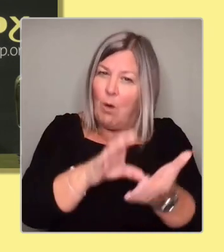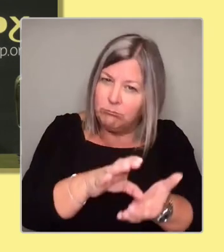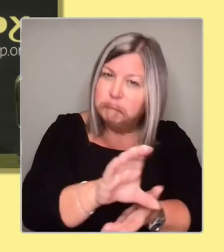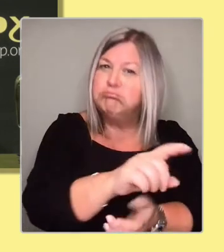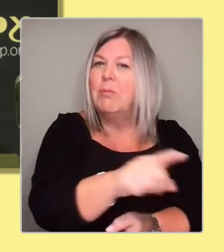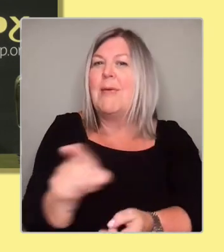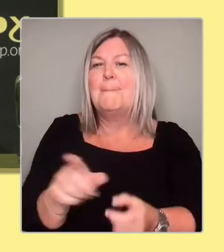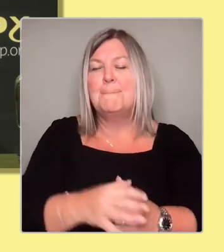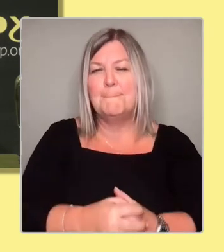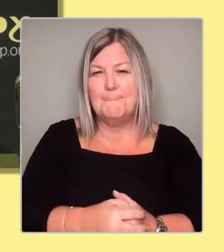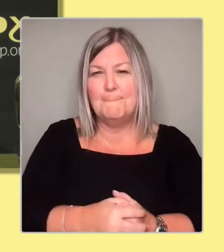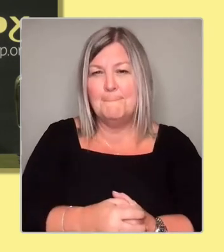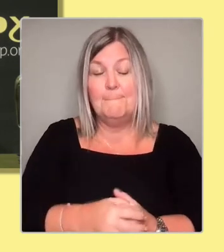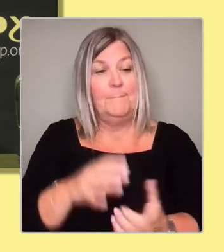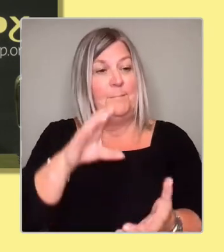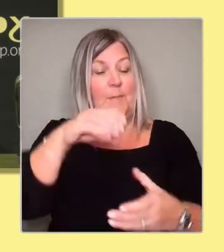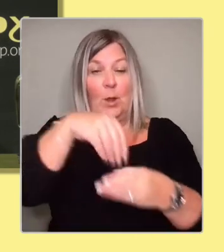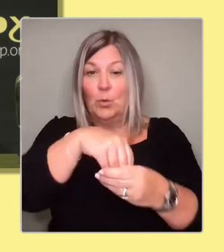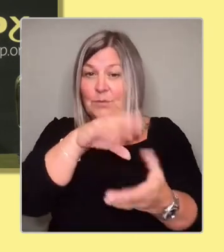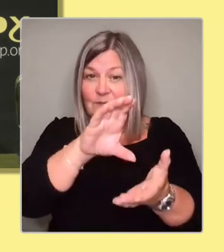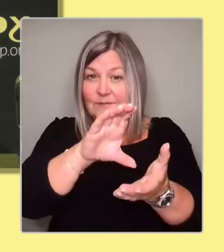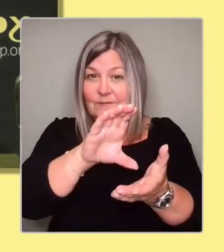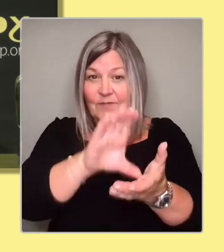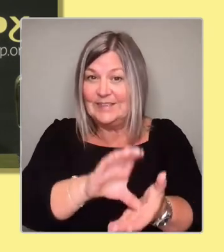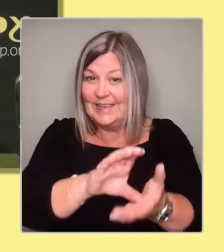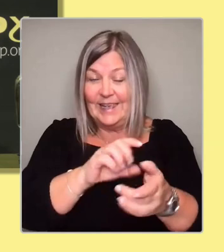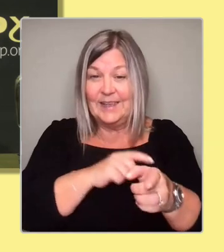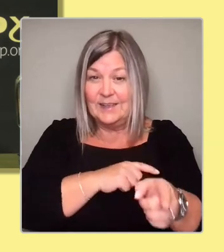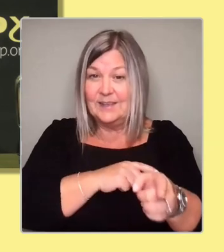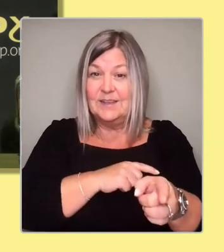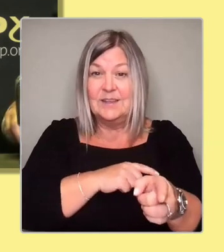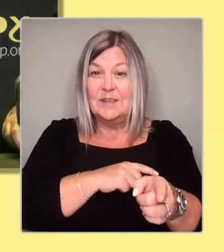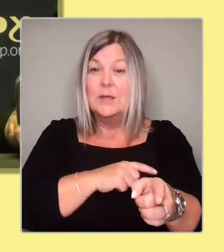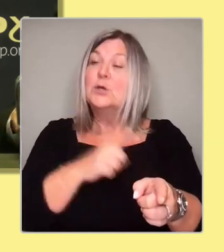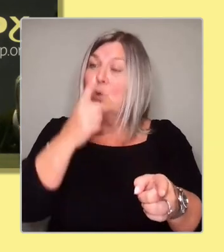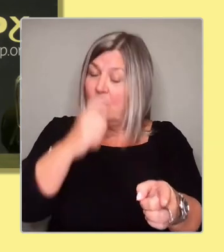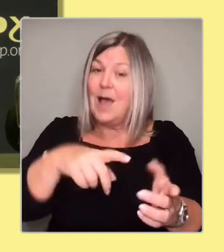removing as much ring fencing as possible so that they can make decisions. But